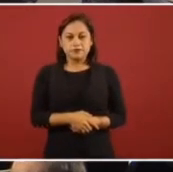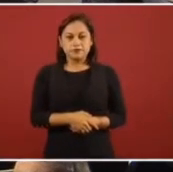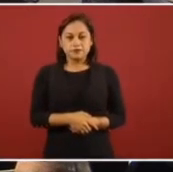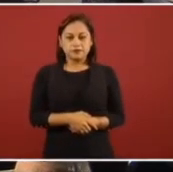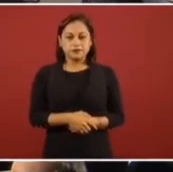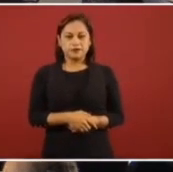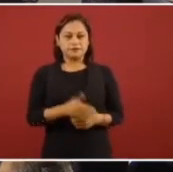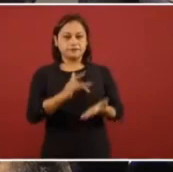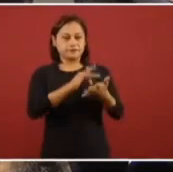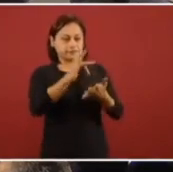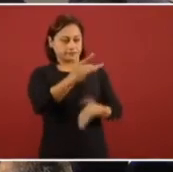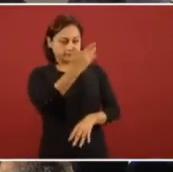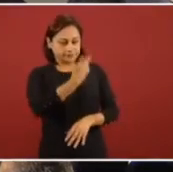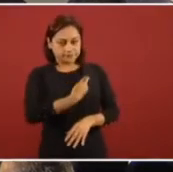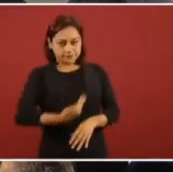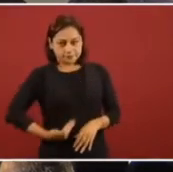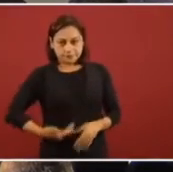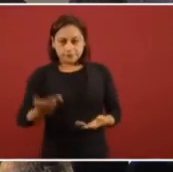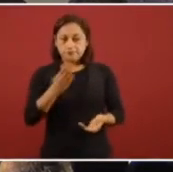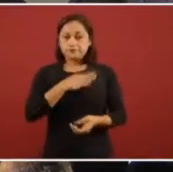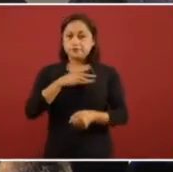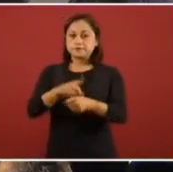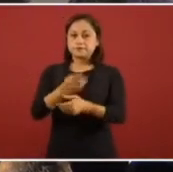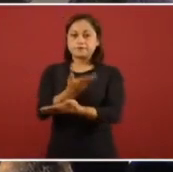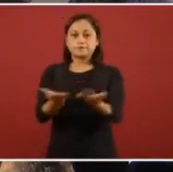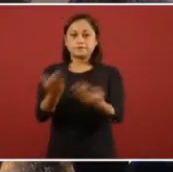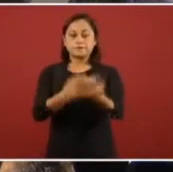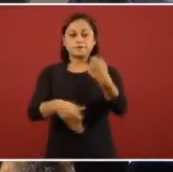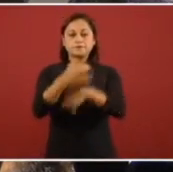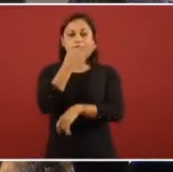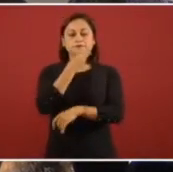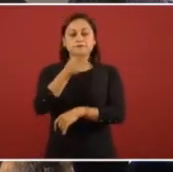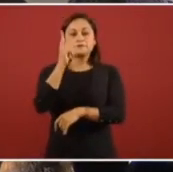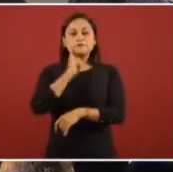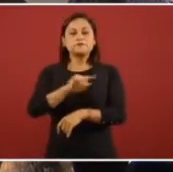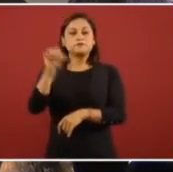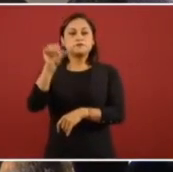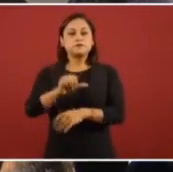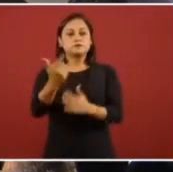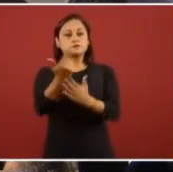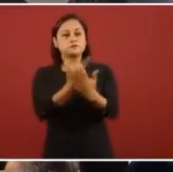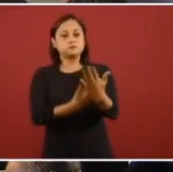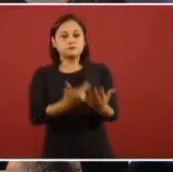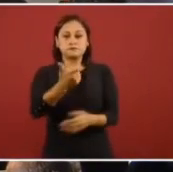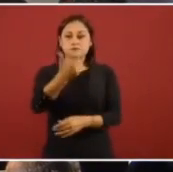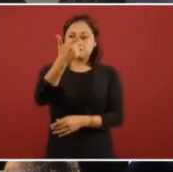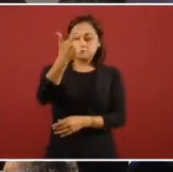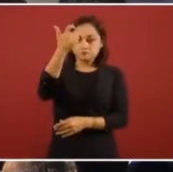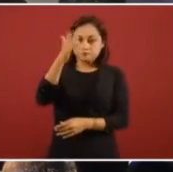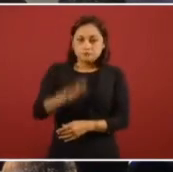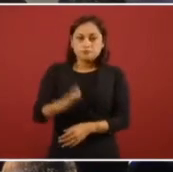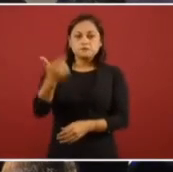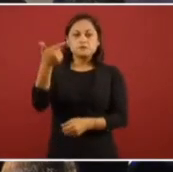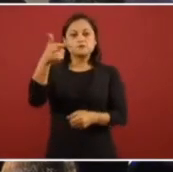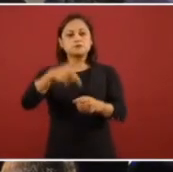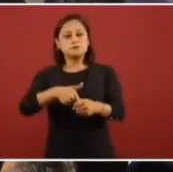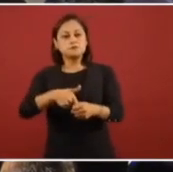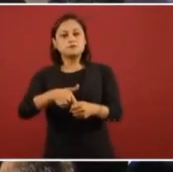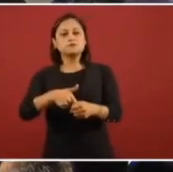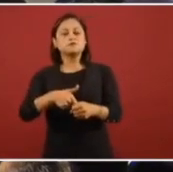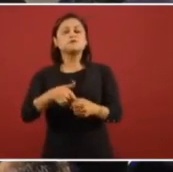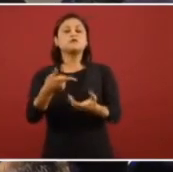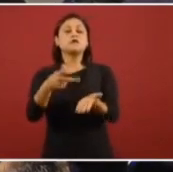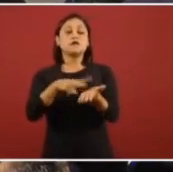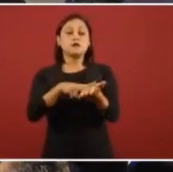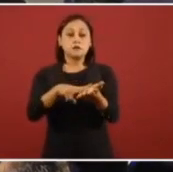Gracias, señor presidente. Muy buenos días a todas y a todos ustedes. Quien es quien en el precio de la gasolina. En la gasolina regular,